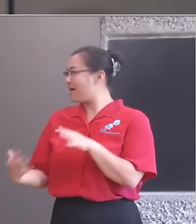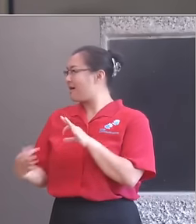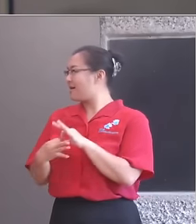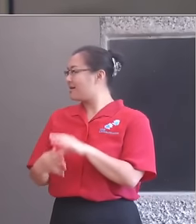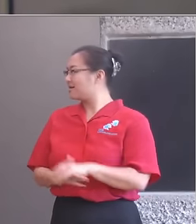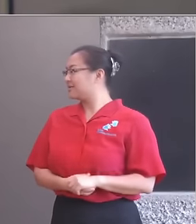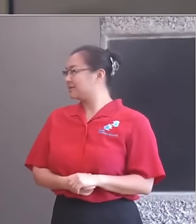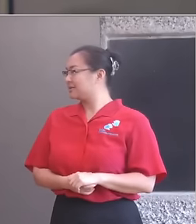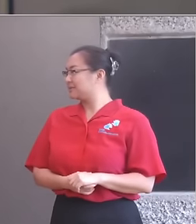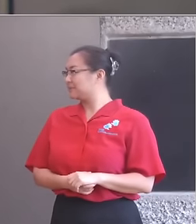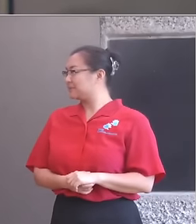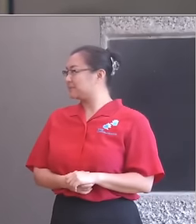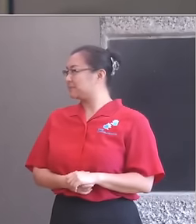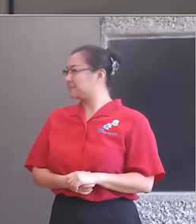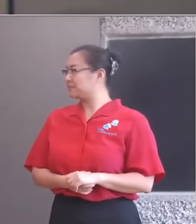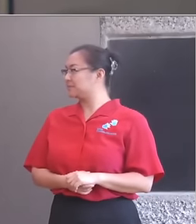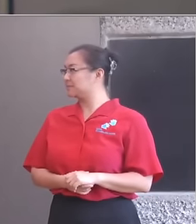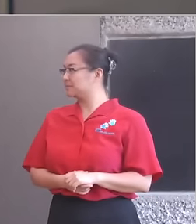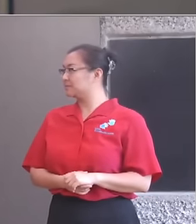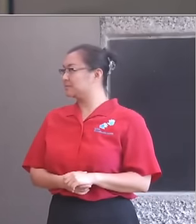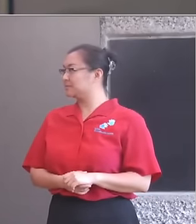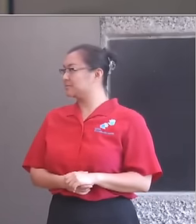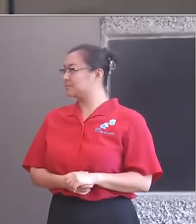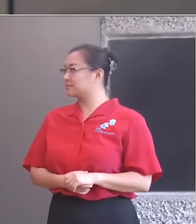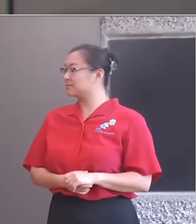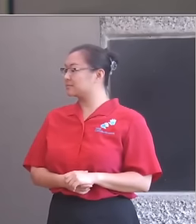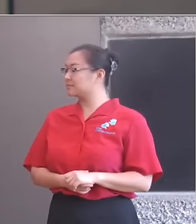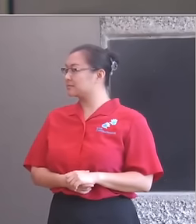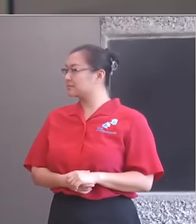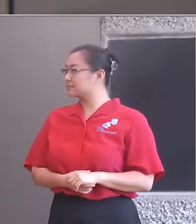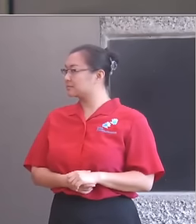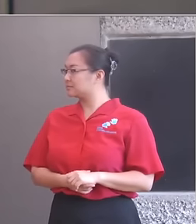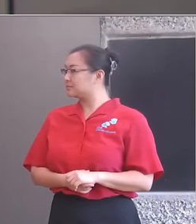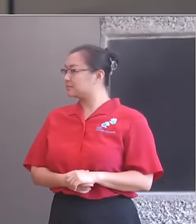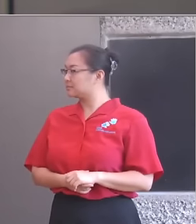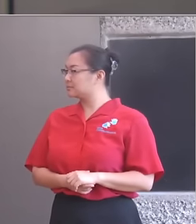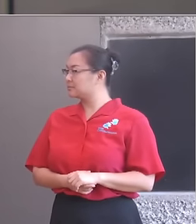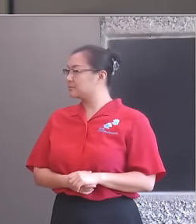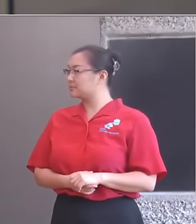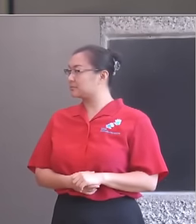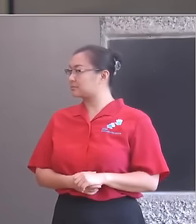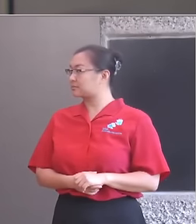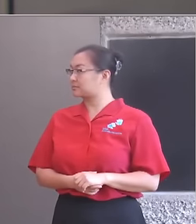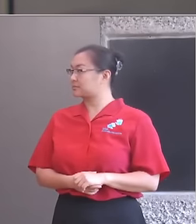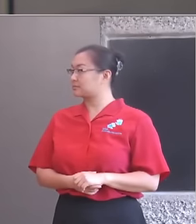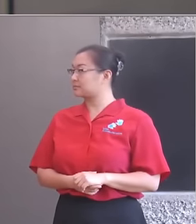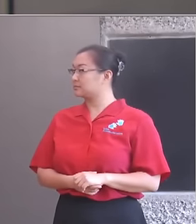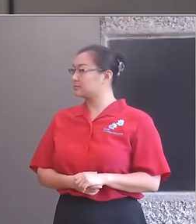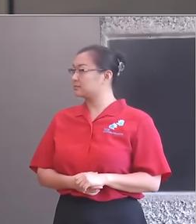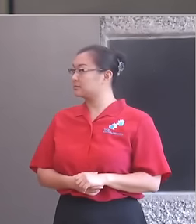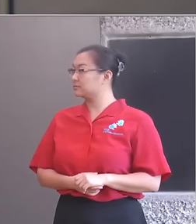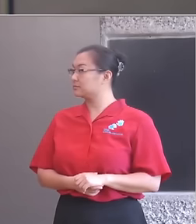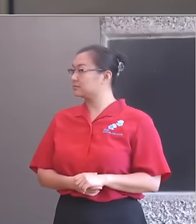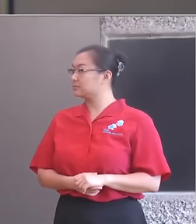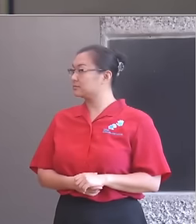some of the critique that Nick alluded to in his speech about the DfE and cultural education. I think it is worth reminding people